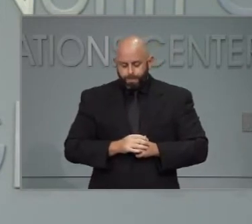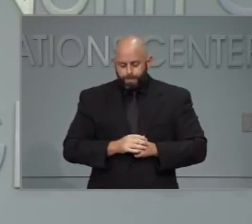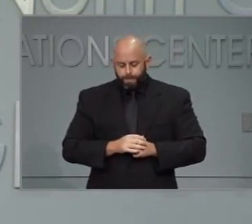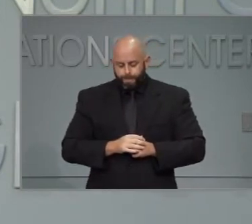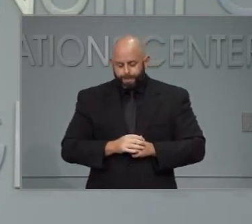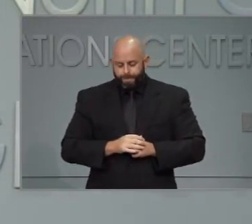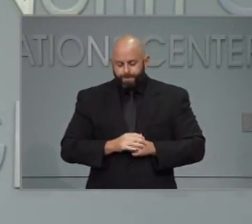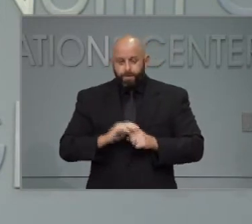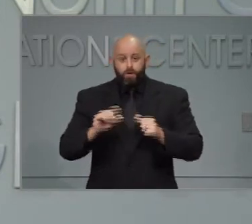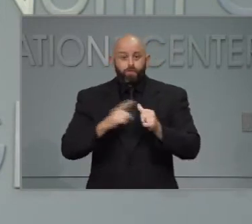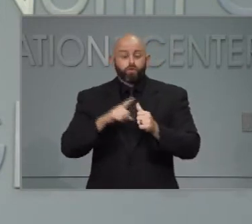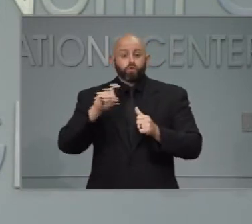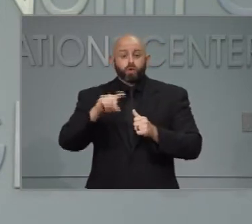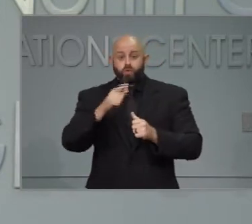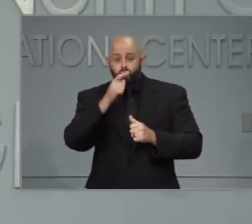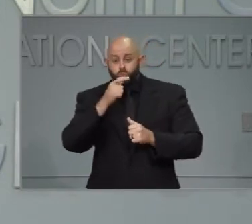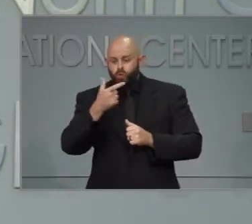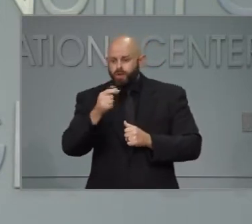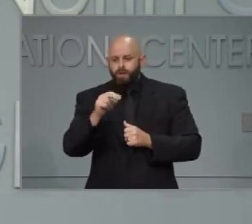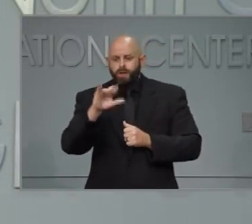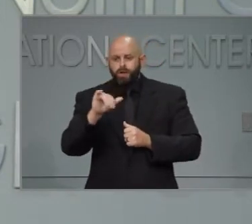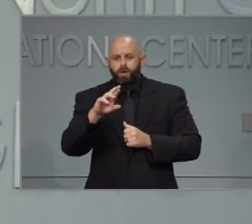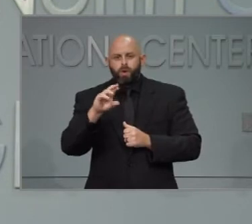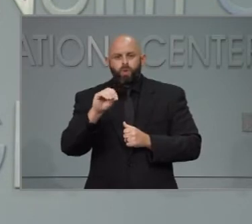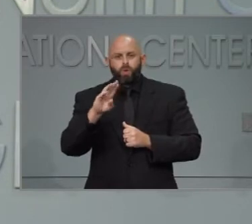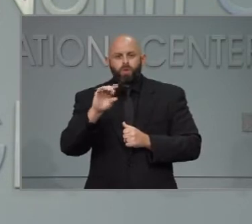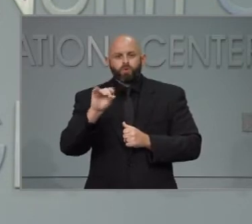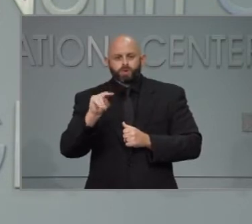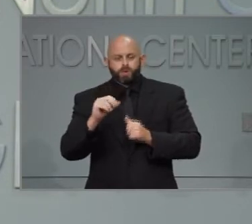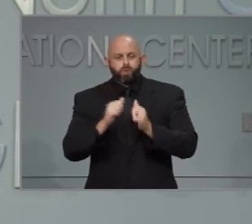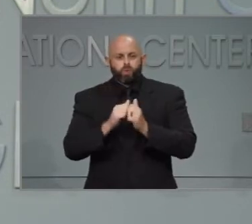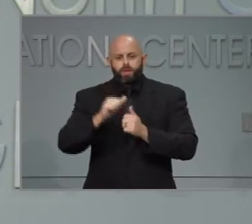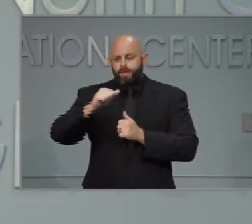Our first question is from Gary Robertson with the Associated Press.